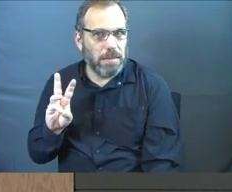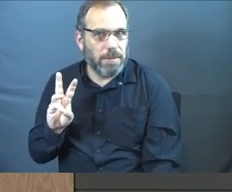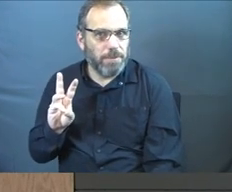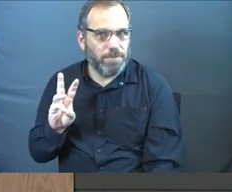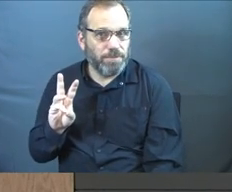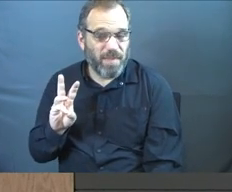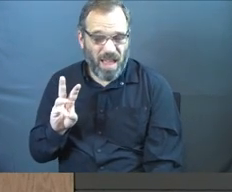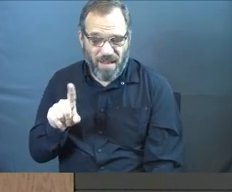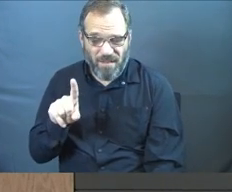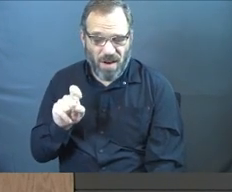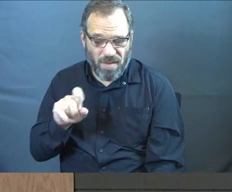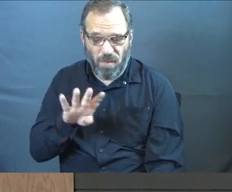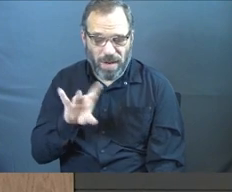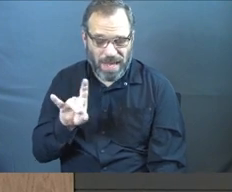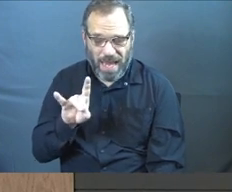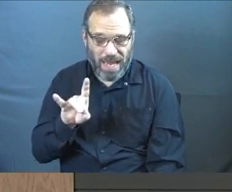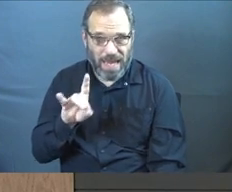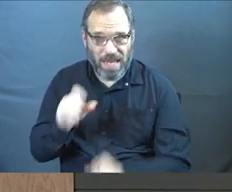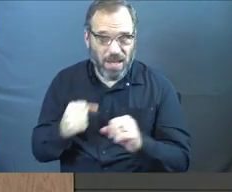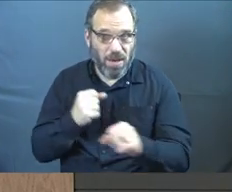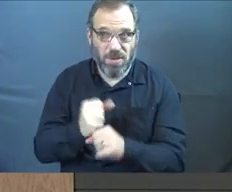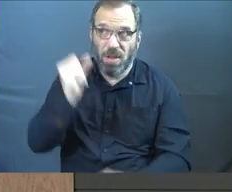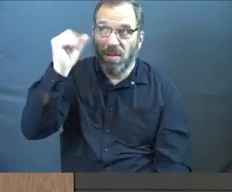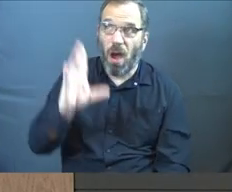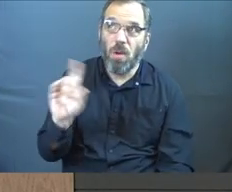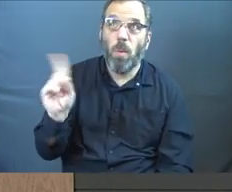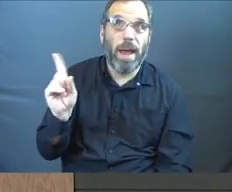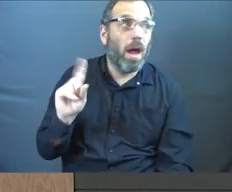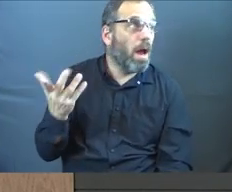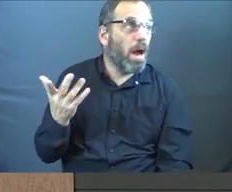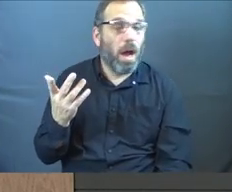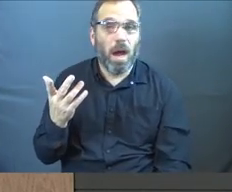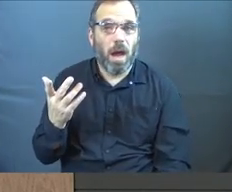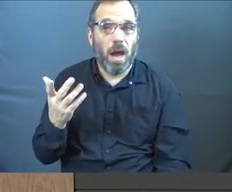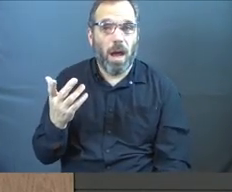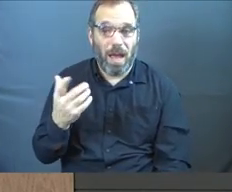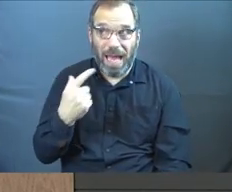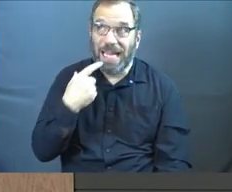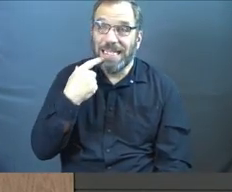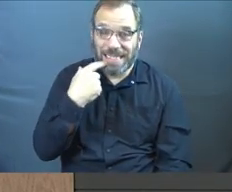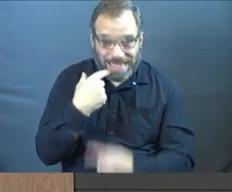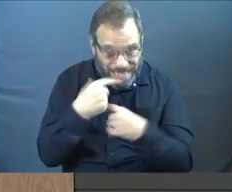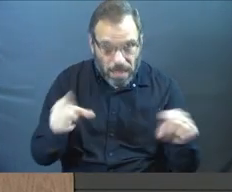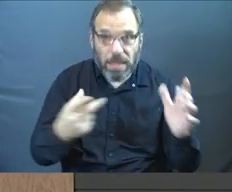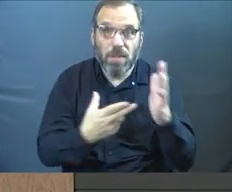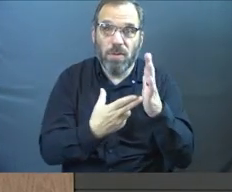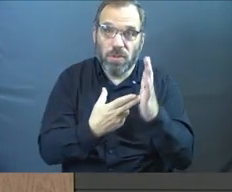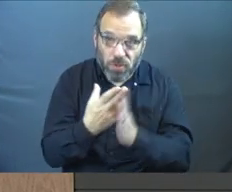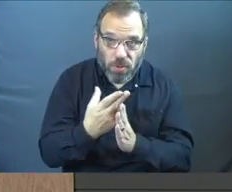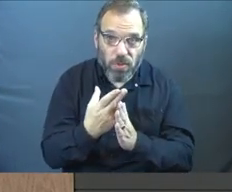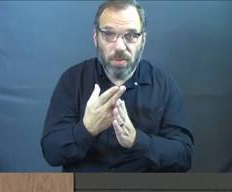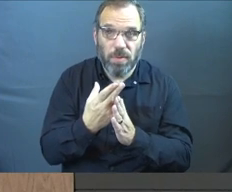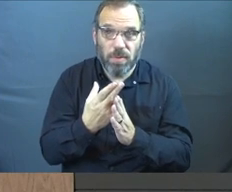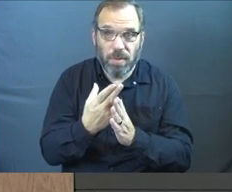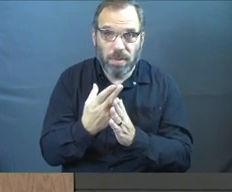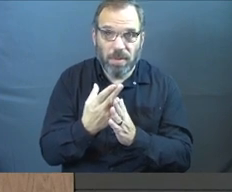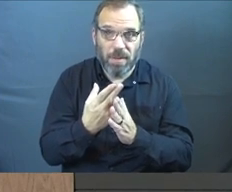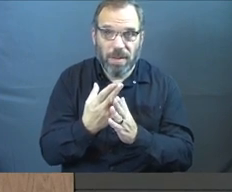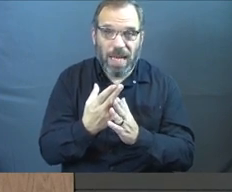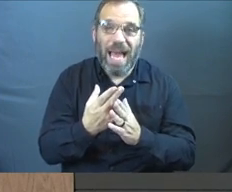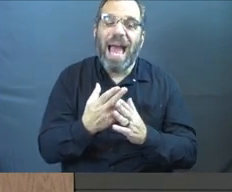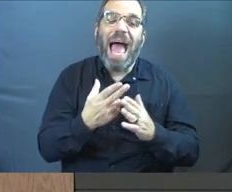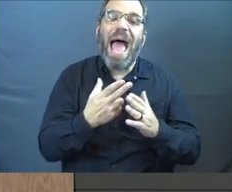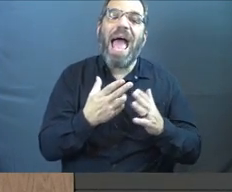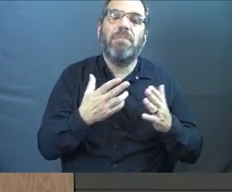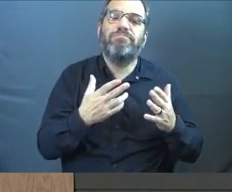And for 148 years, where was God? Telling them what the truth was and haunting their